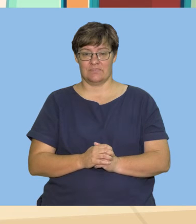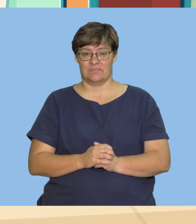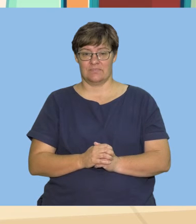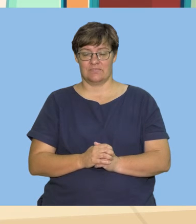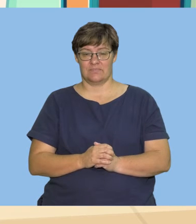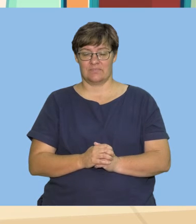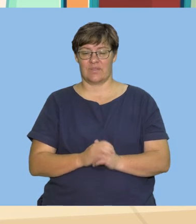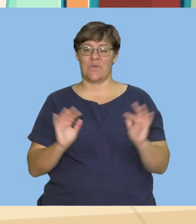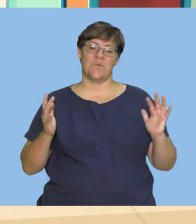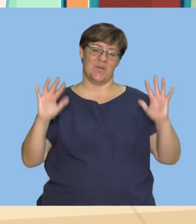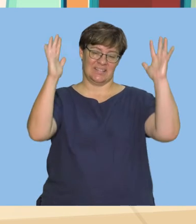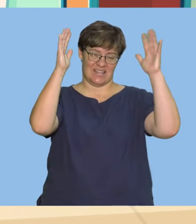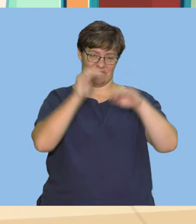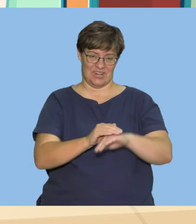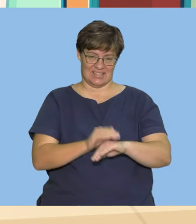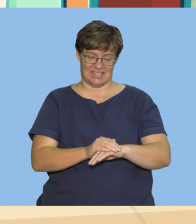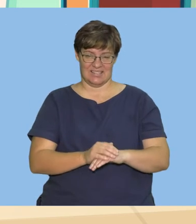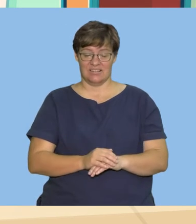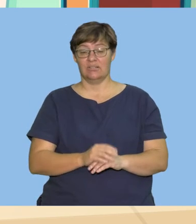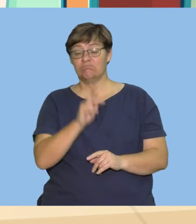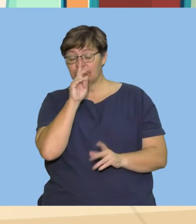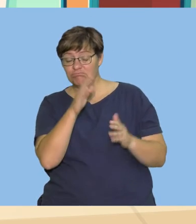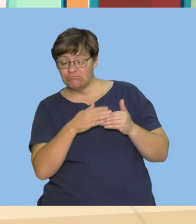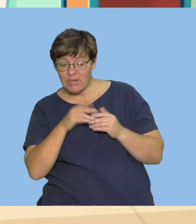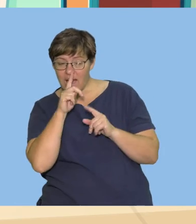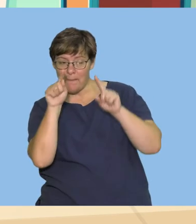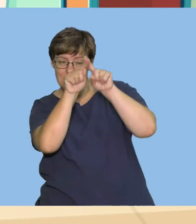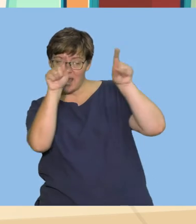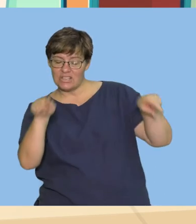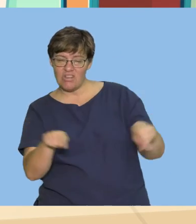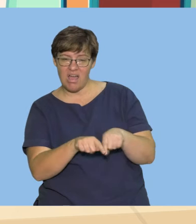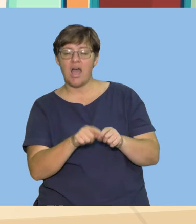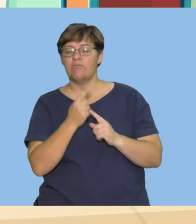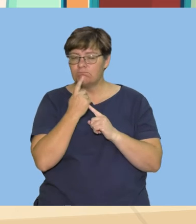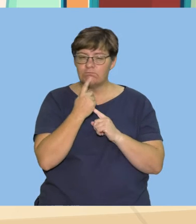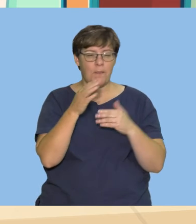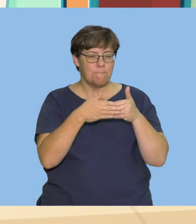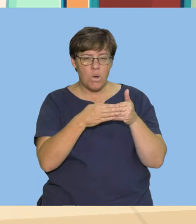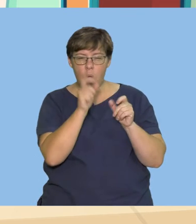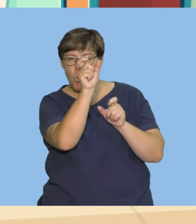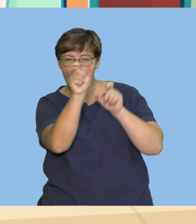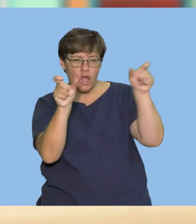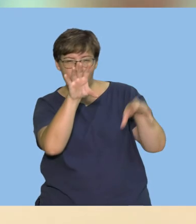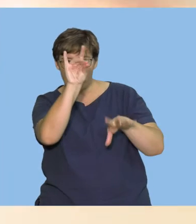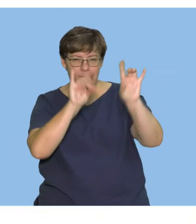Well done, friends. Look carefully at the picture and try some more words with a friend.